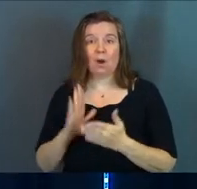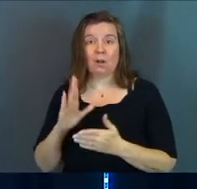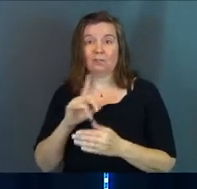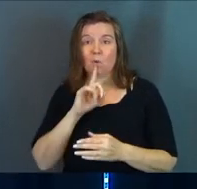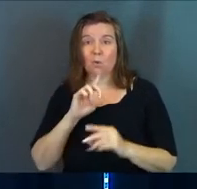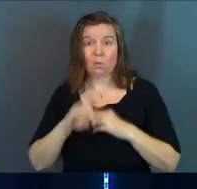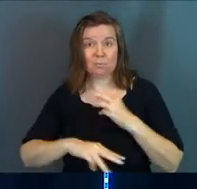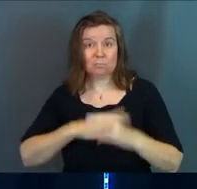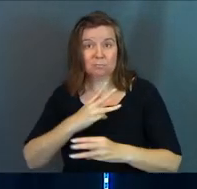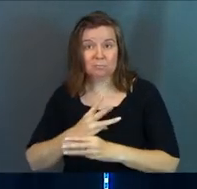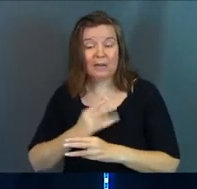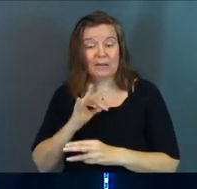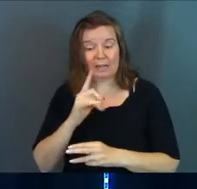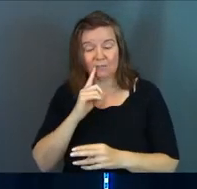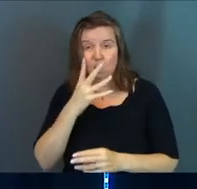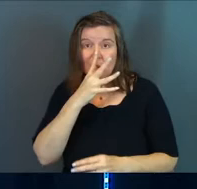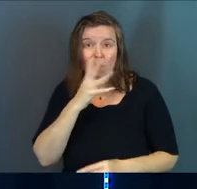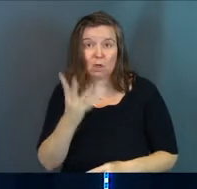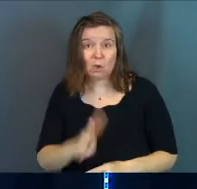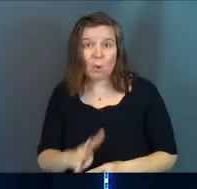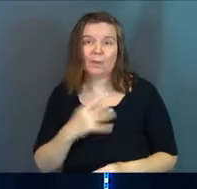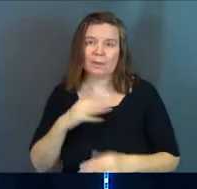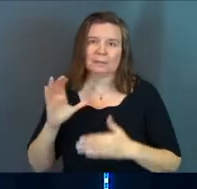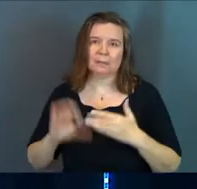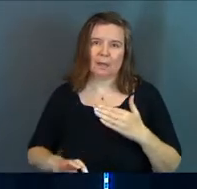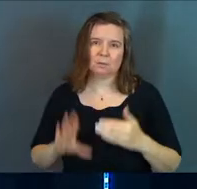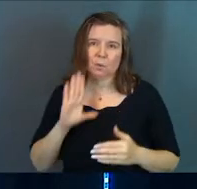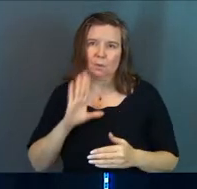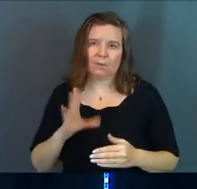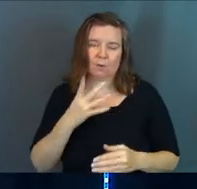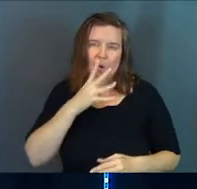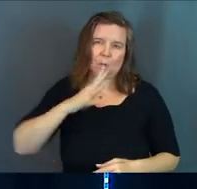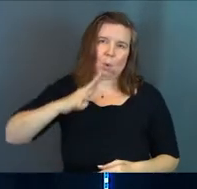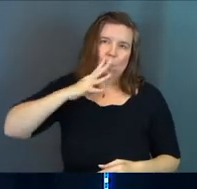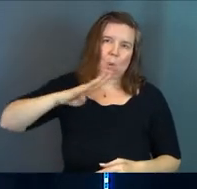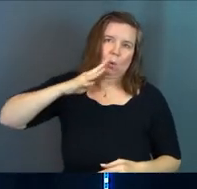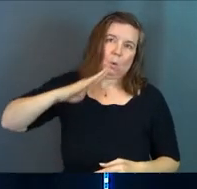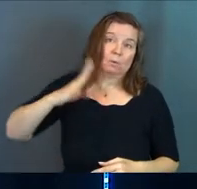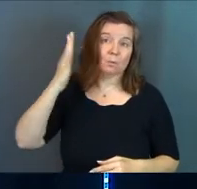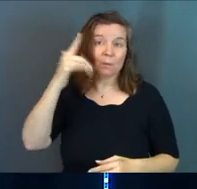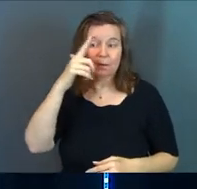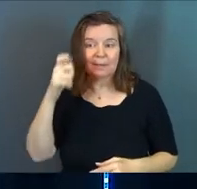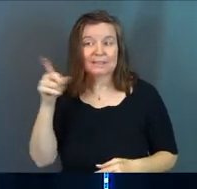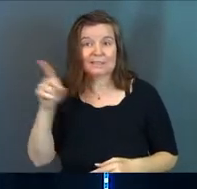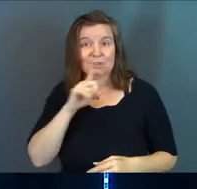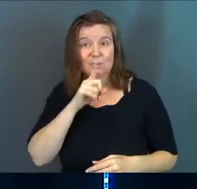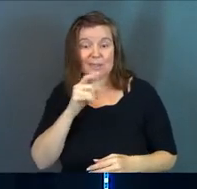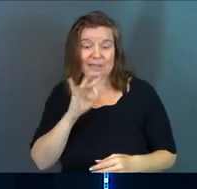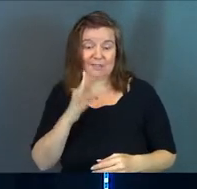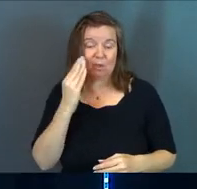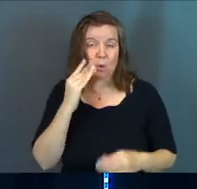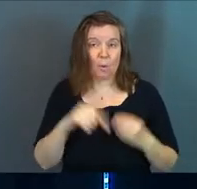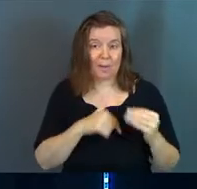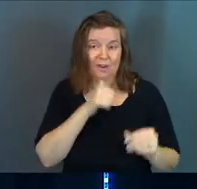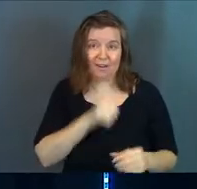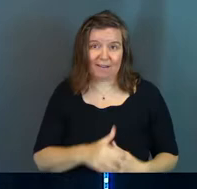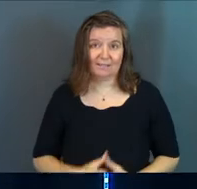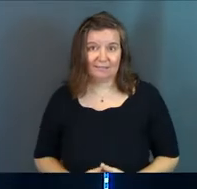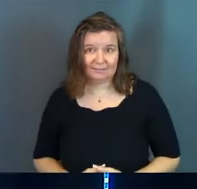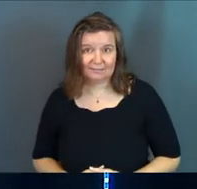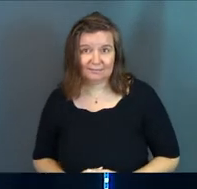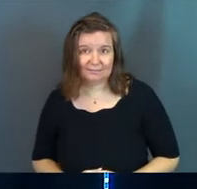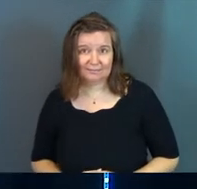reality, and if you ignore it, there's consequences for ignoring it because he's real whether you know about him or not.